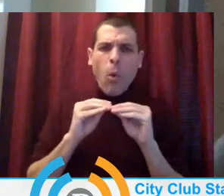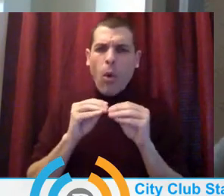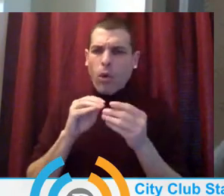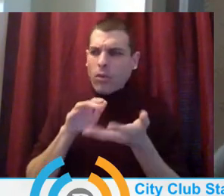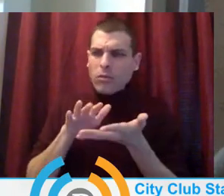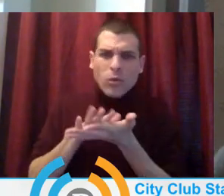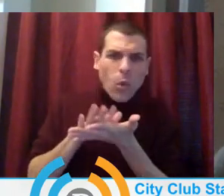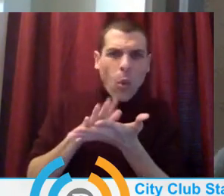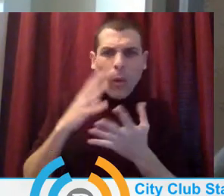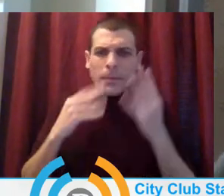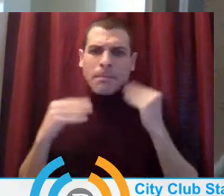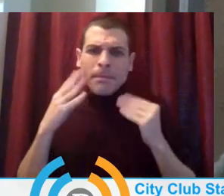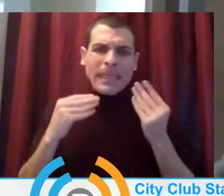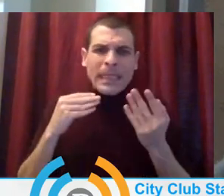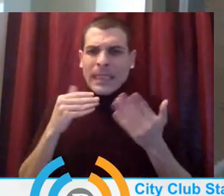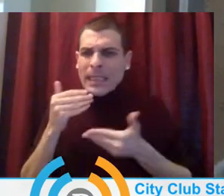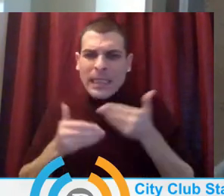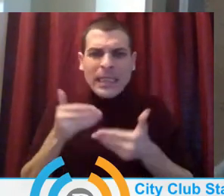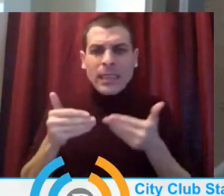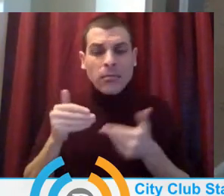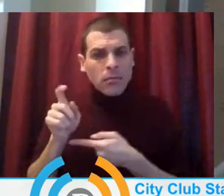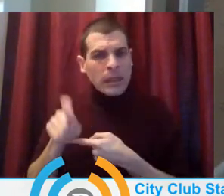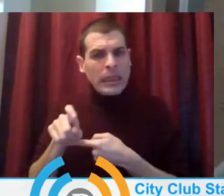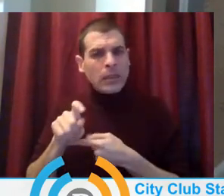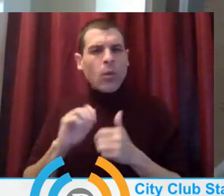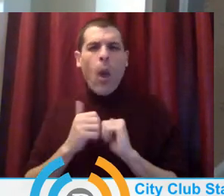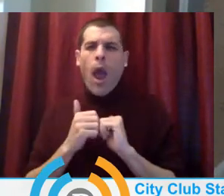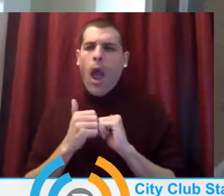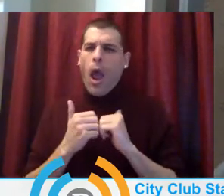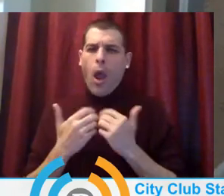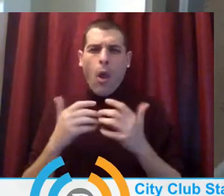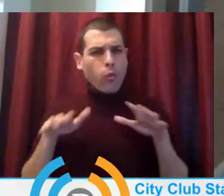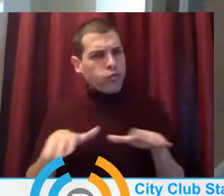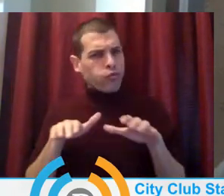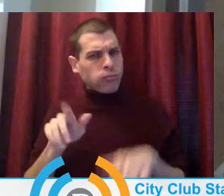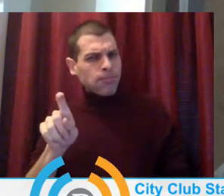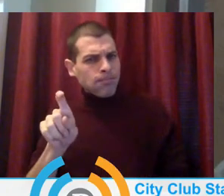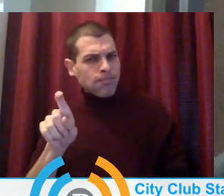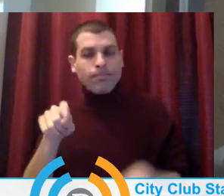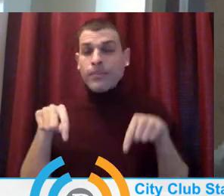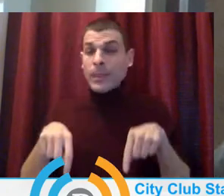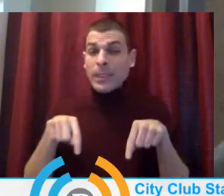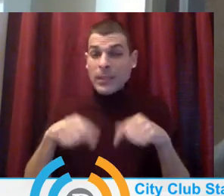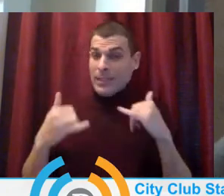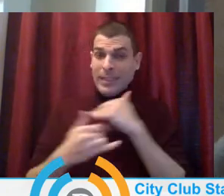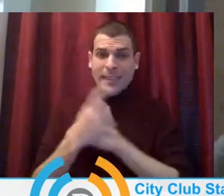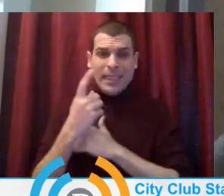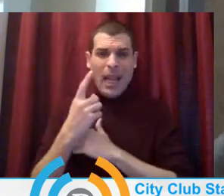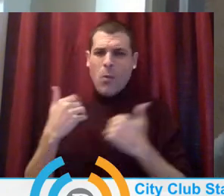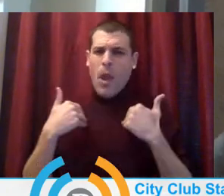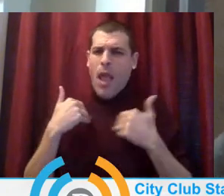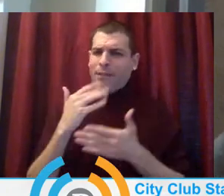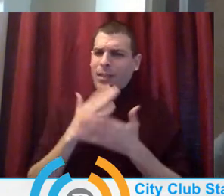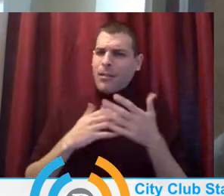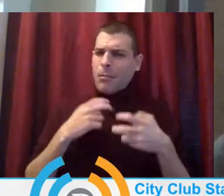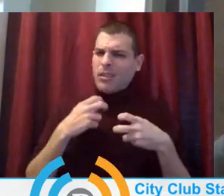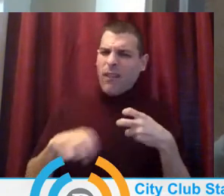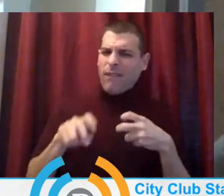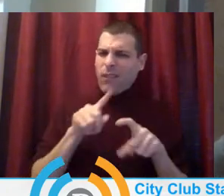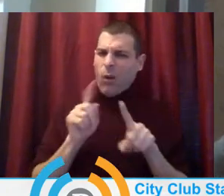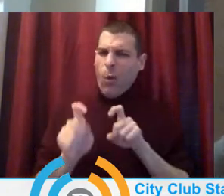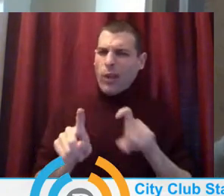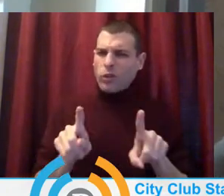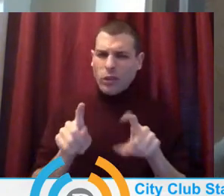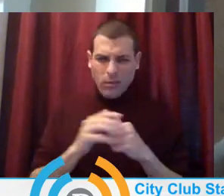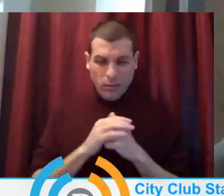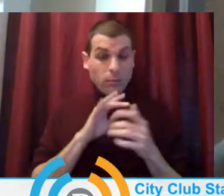Today, as part of the City Club State of the Possible series, we've planned some tough questions about the future of education